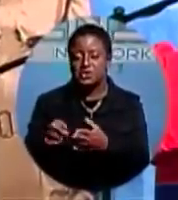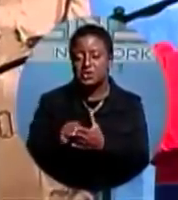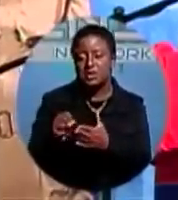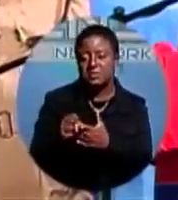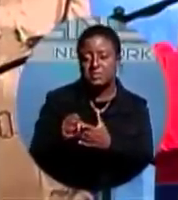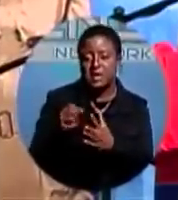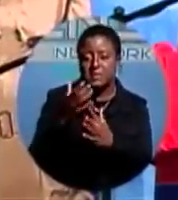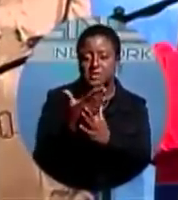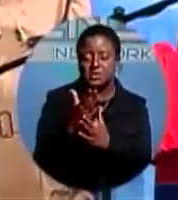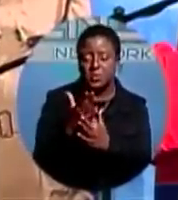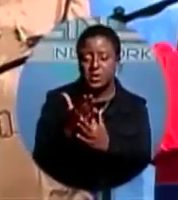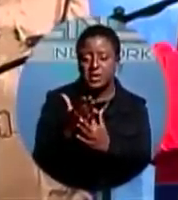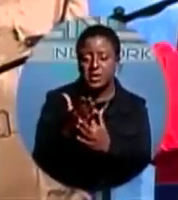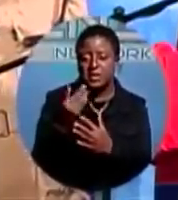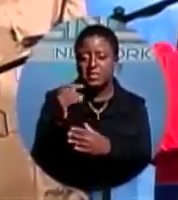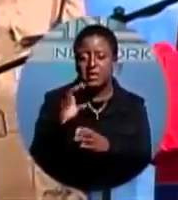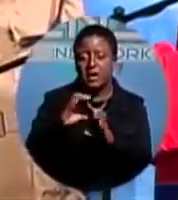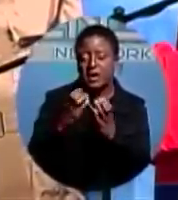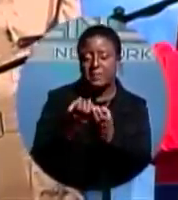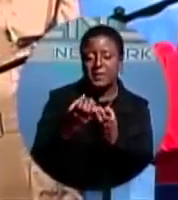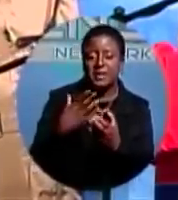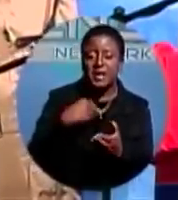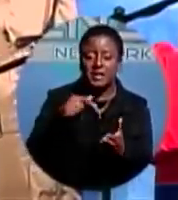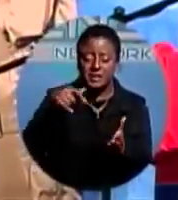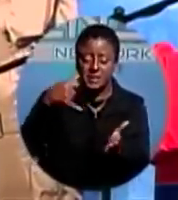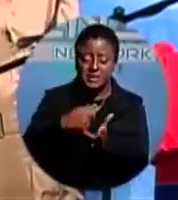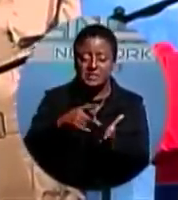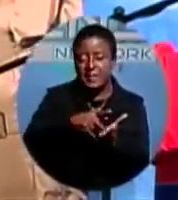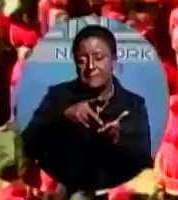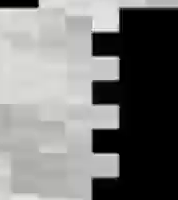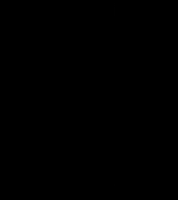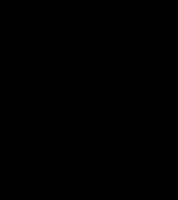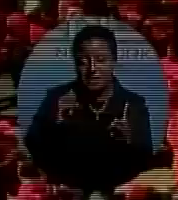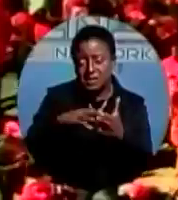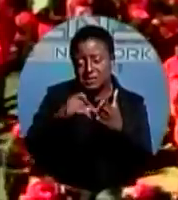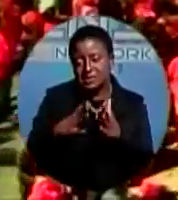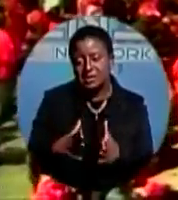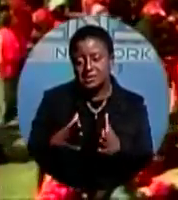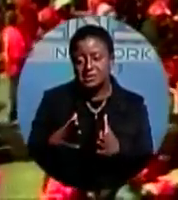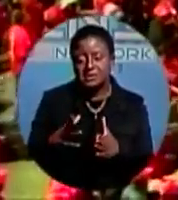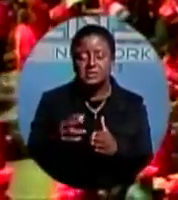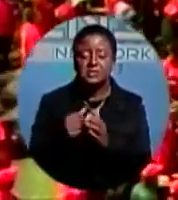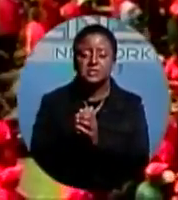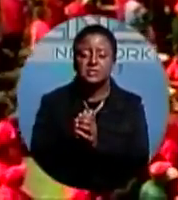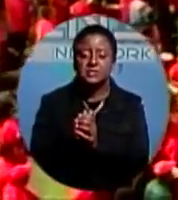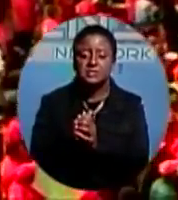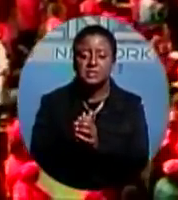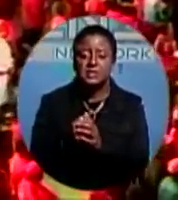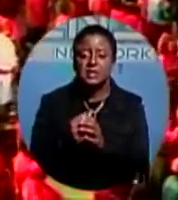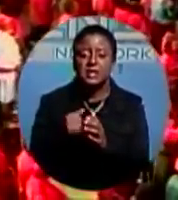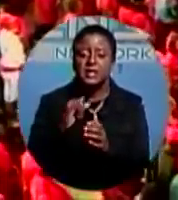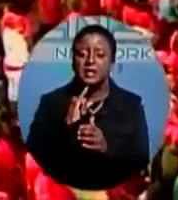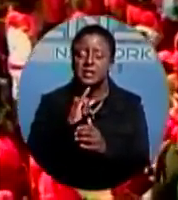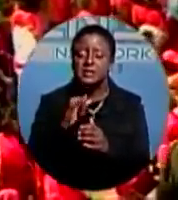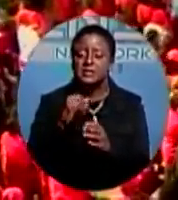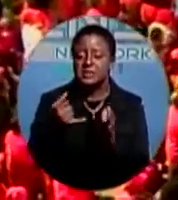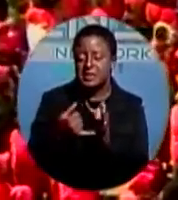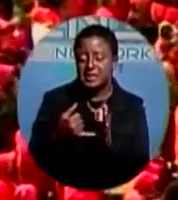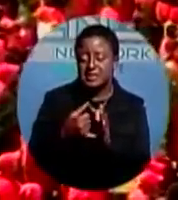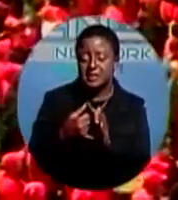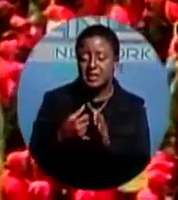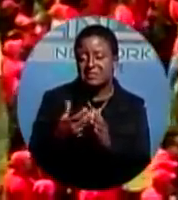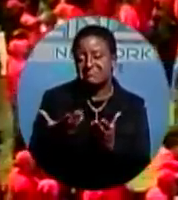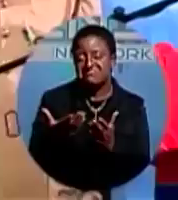seeking to permit and its paid consultants and attorneys. It coincidence that a foreign oil company